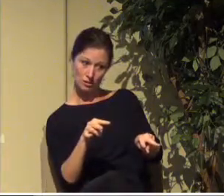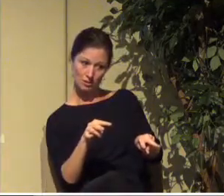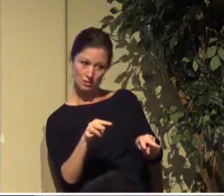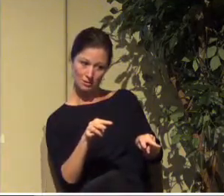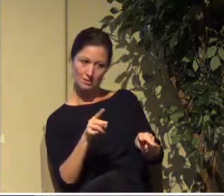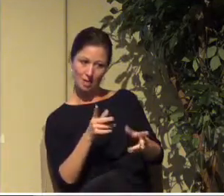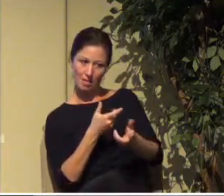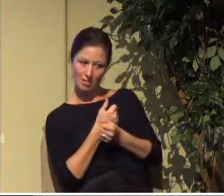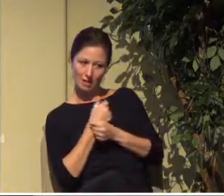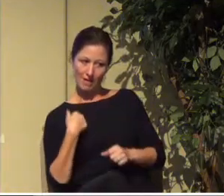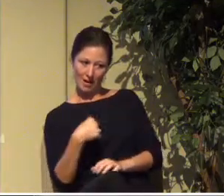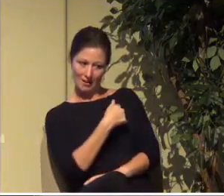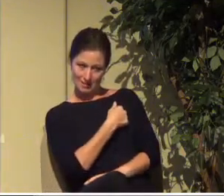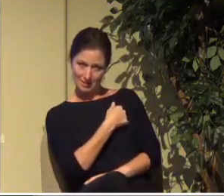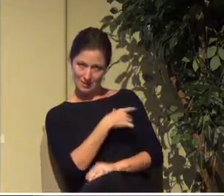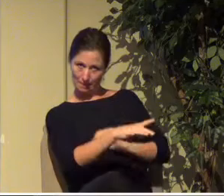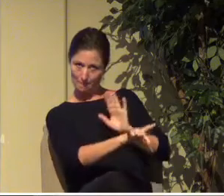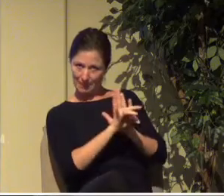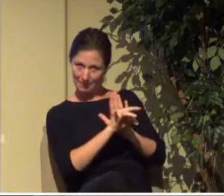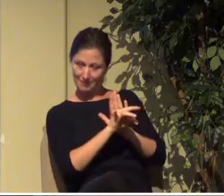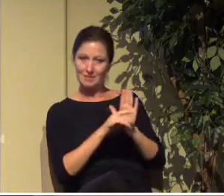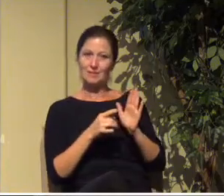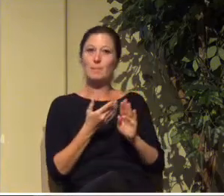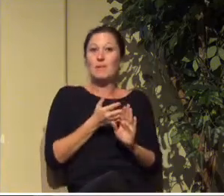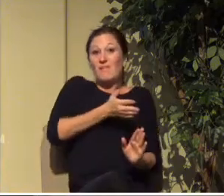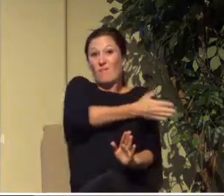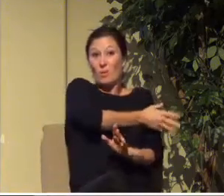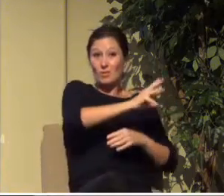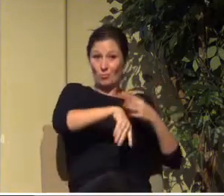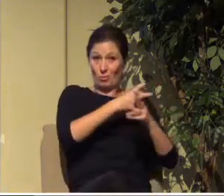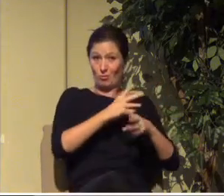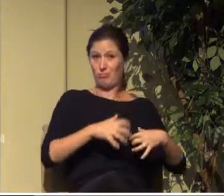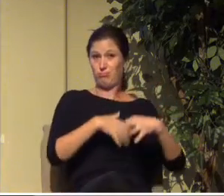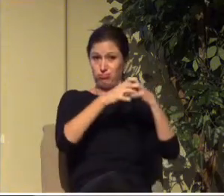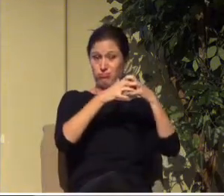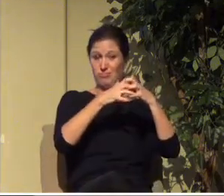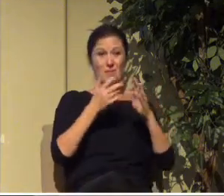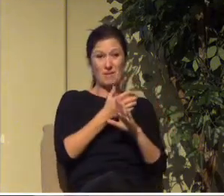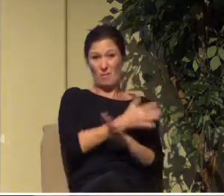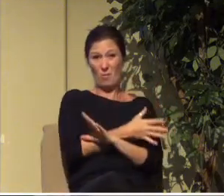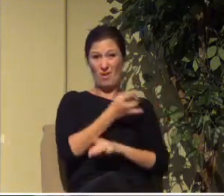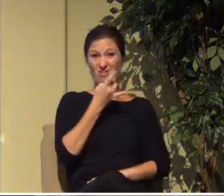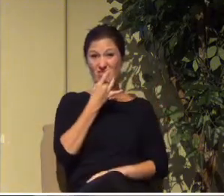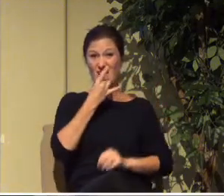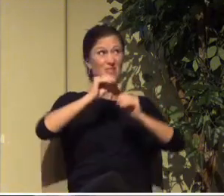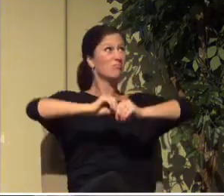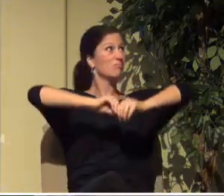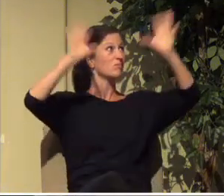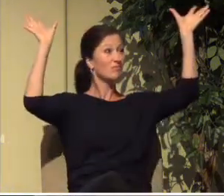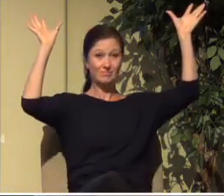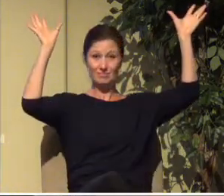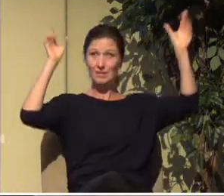He chose us before creation ever happened. Before he said, let there be, he had already chosen us.